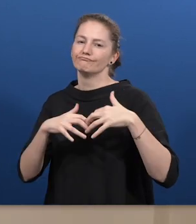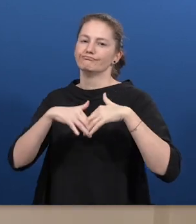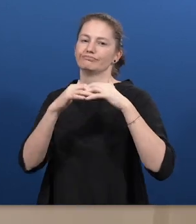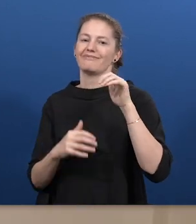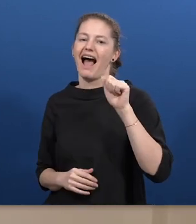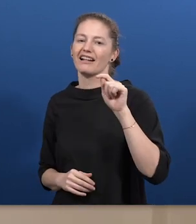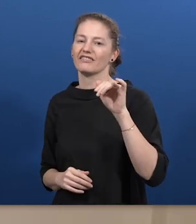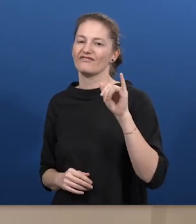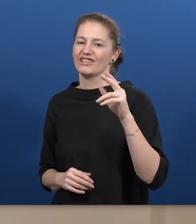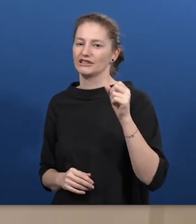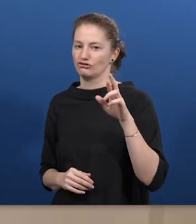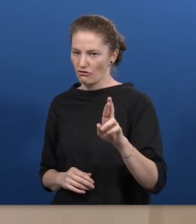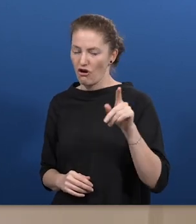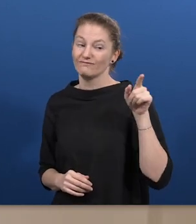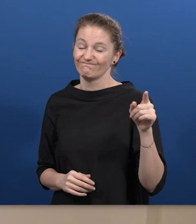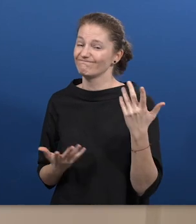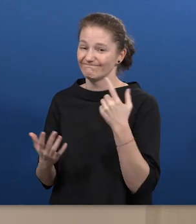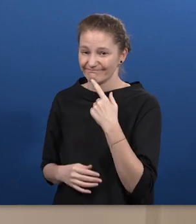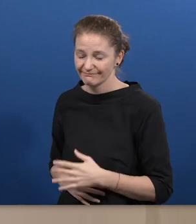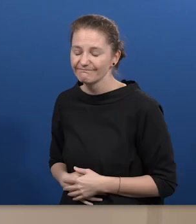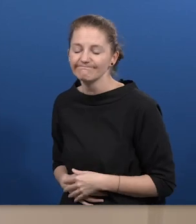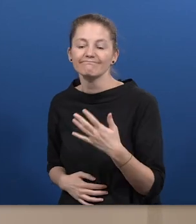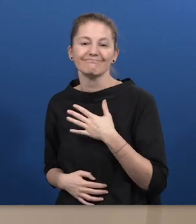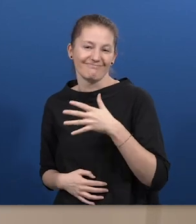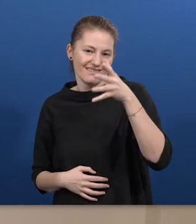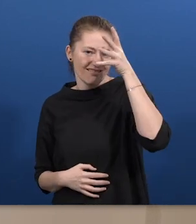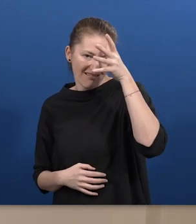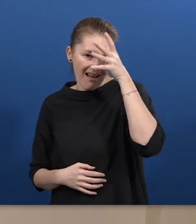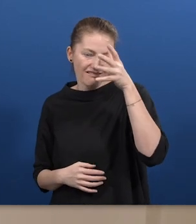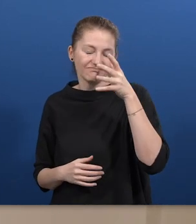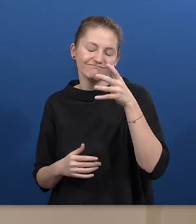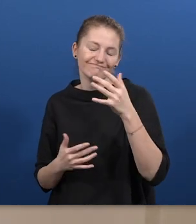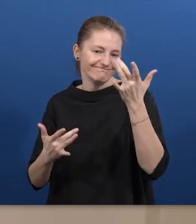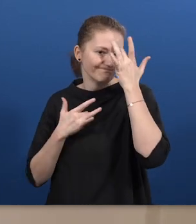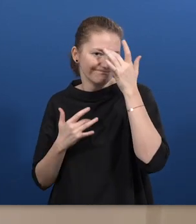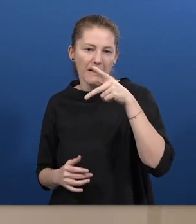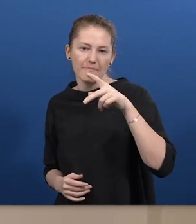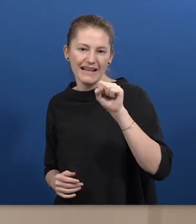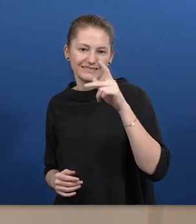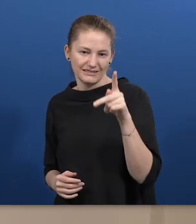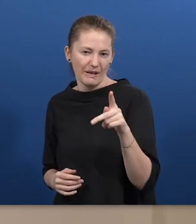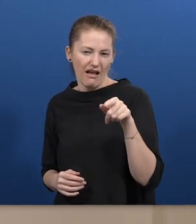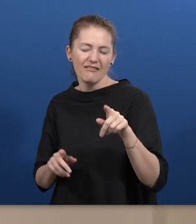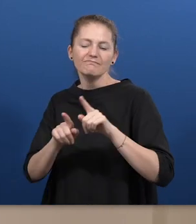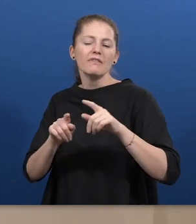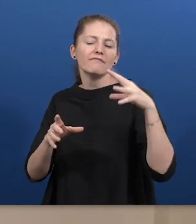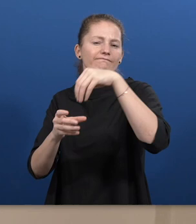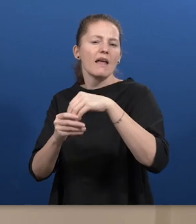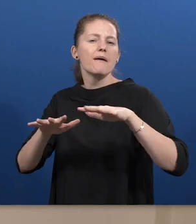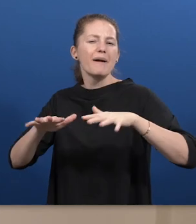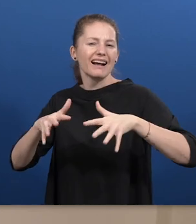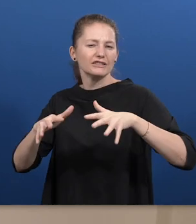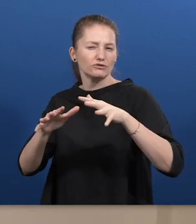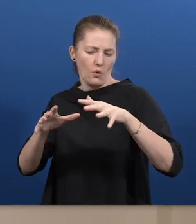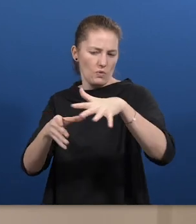diagnosed with PSP, a rare disease from the Parkinson's family. Due to the illness, he couldn't communicate. We have